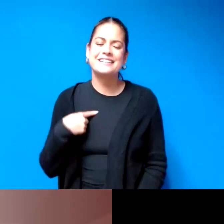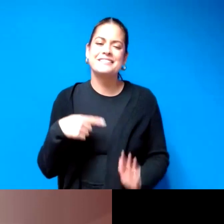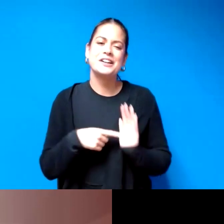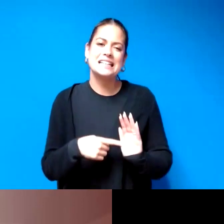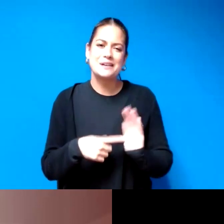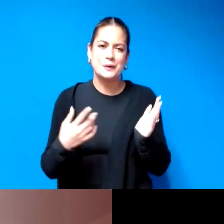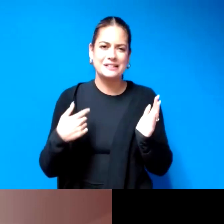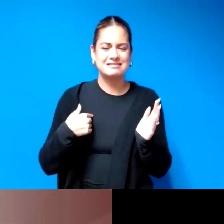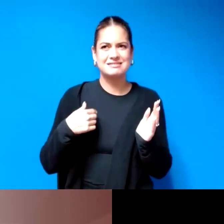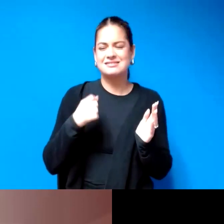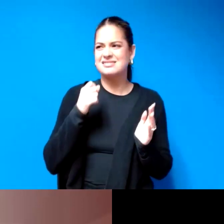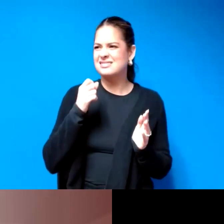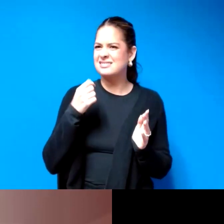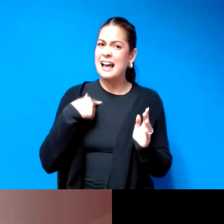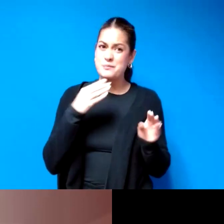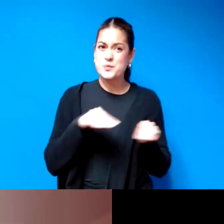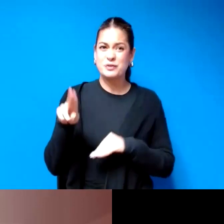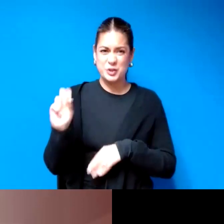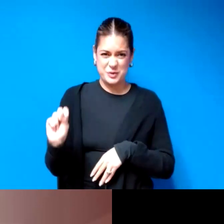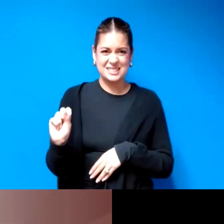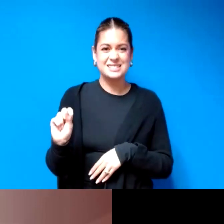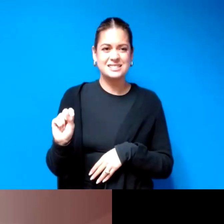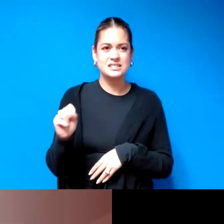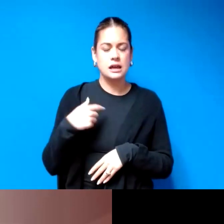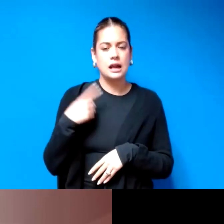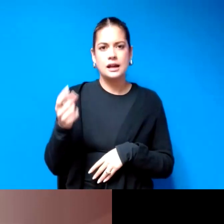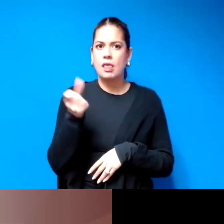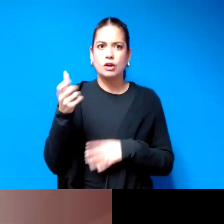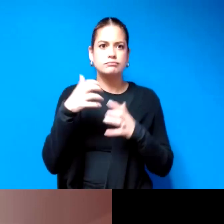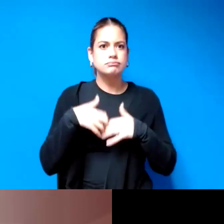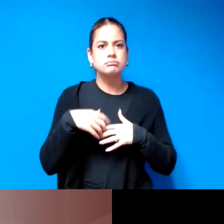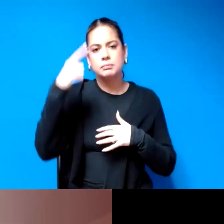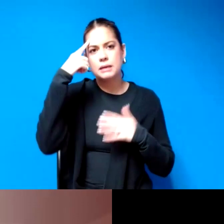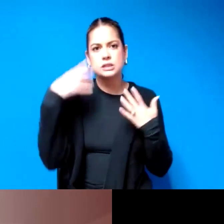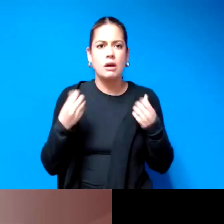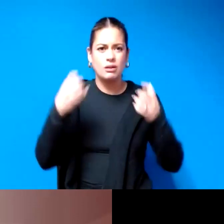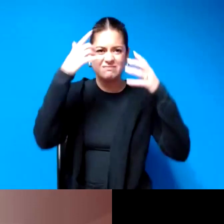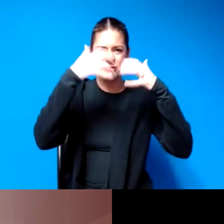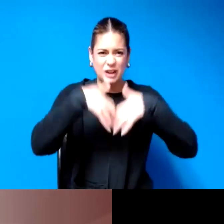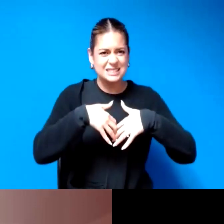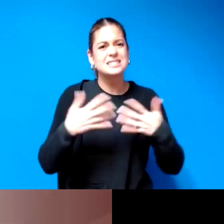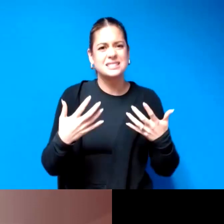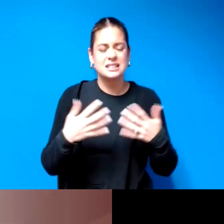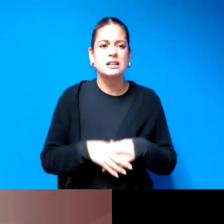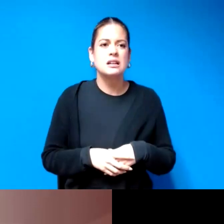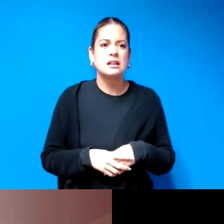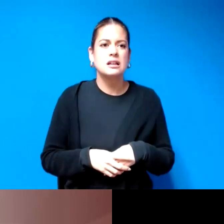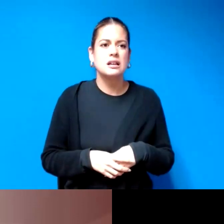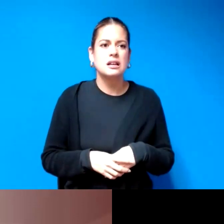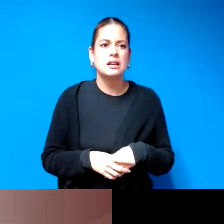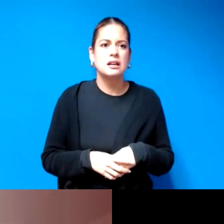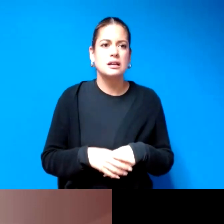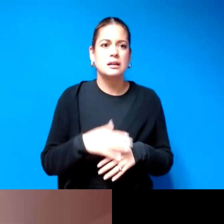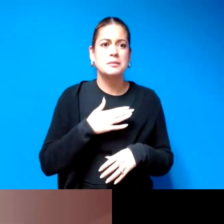um not long after i moved to the us i had another crisis not psychotic by the mental health crisis um my